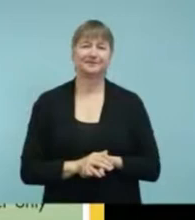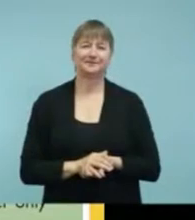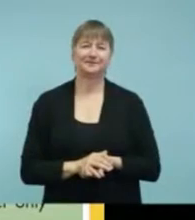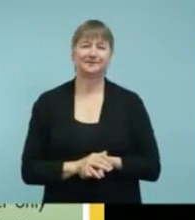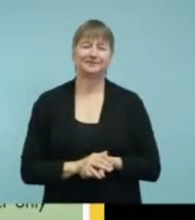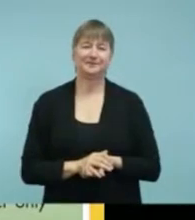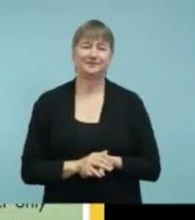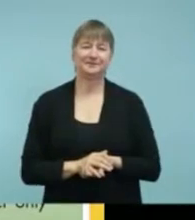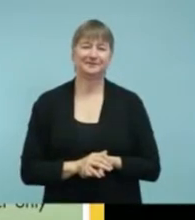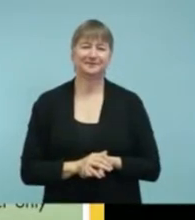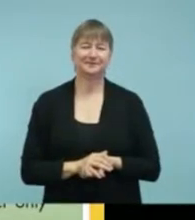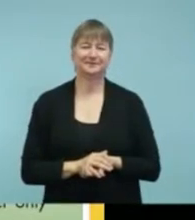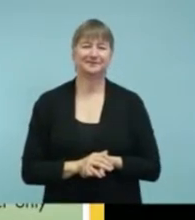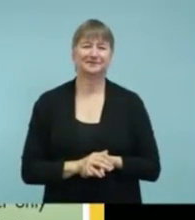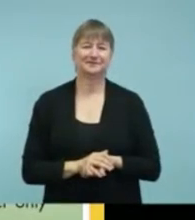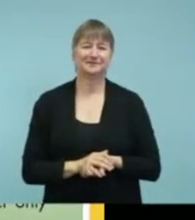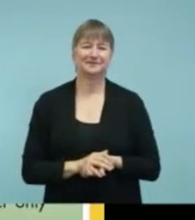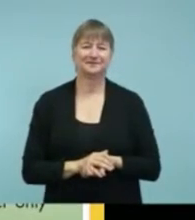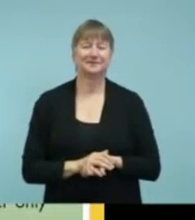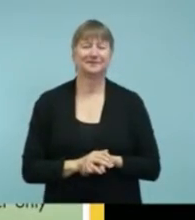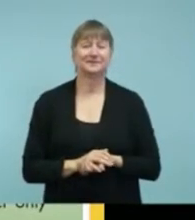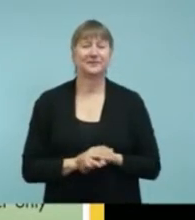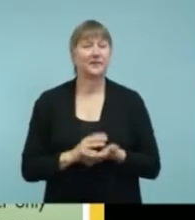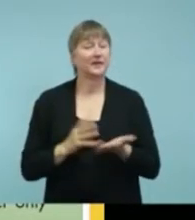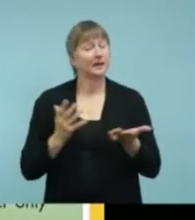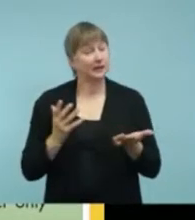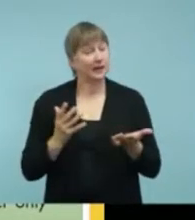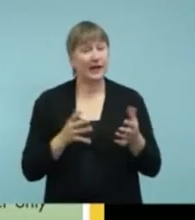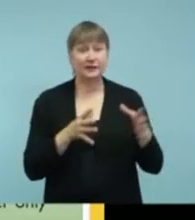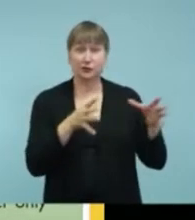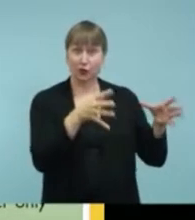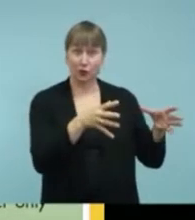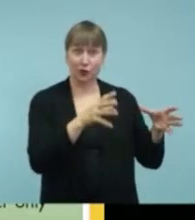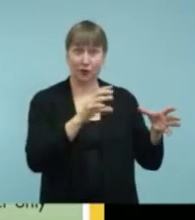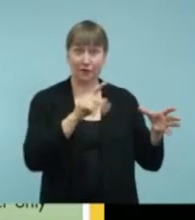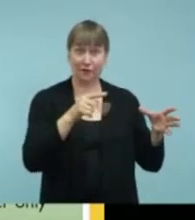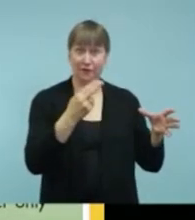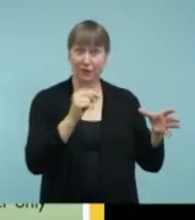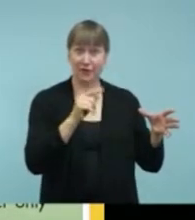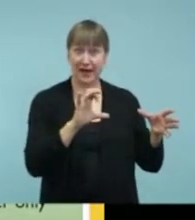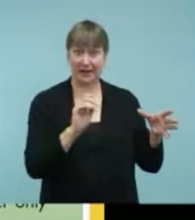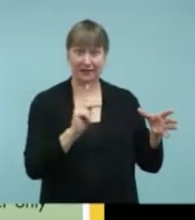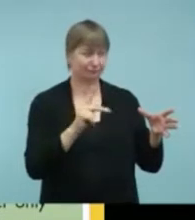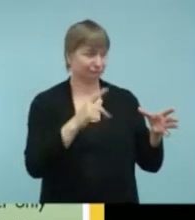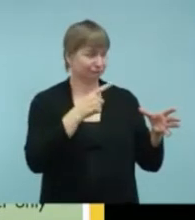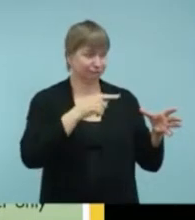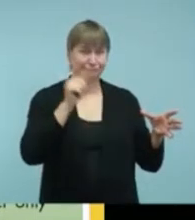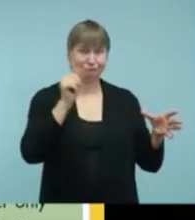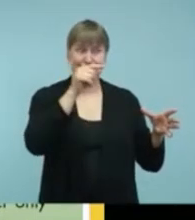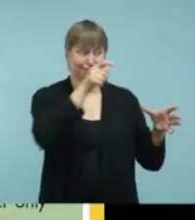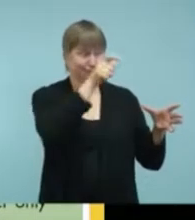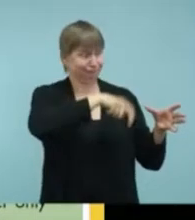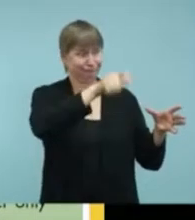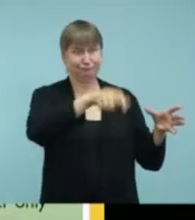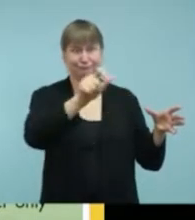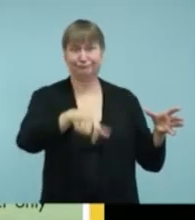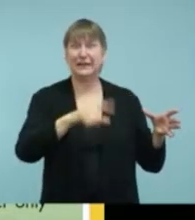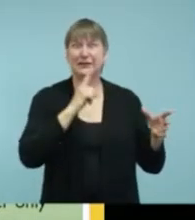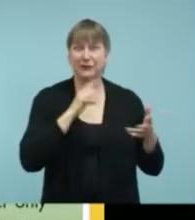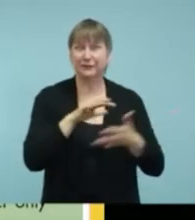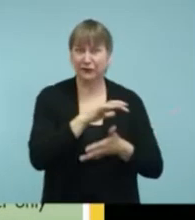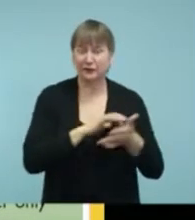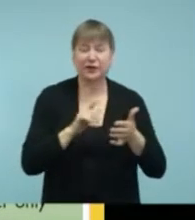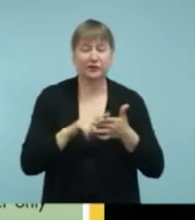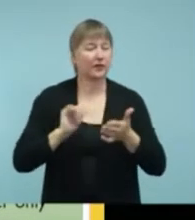Okay. The other thing, even within Phonak, it can be a little bit confusing. So, I'm all about making charts and